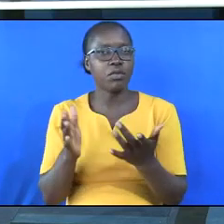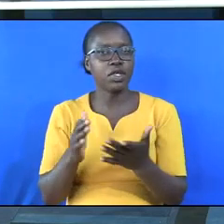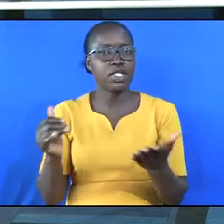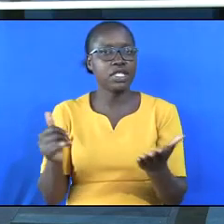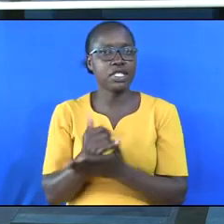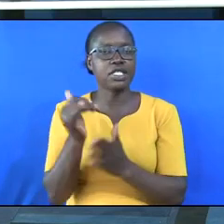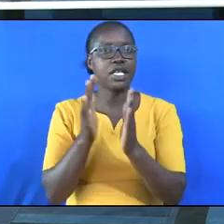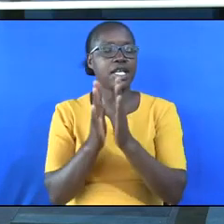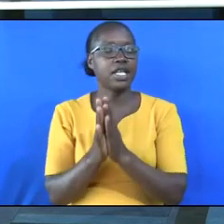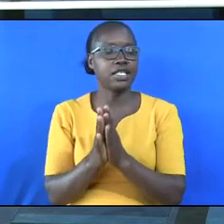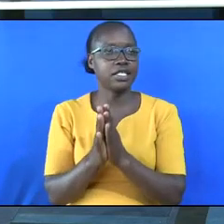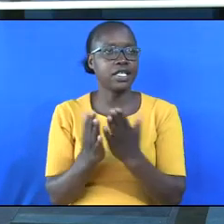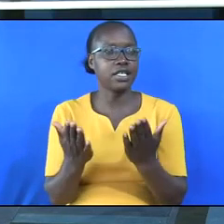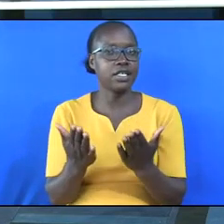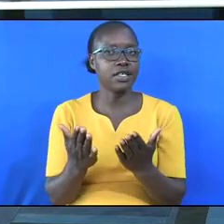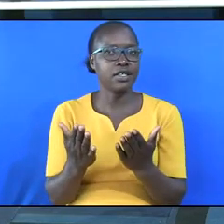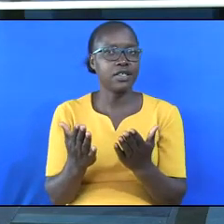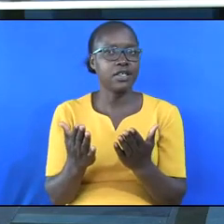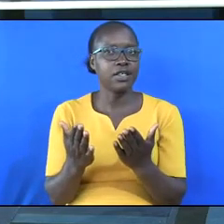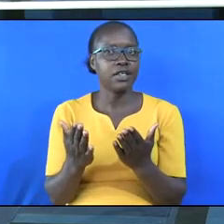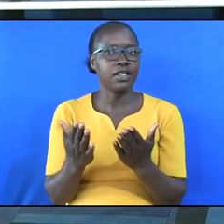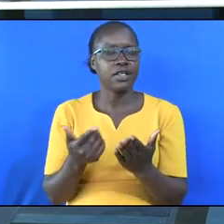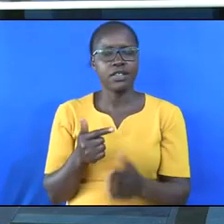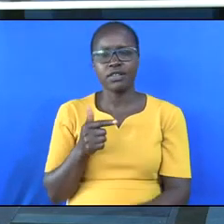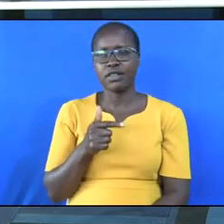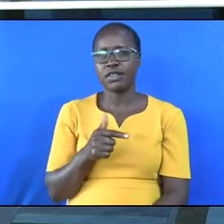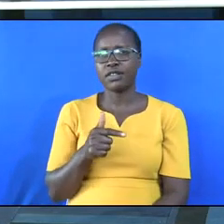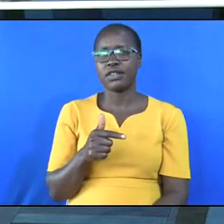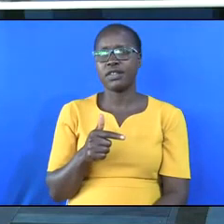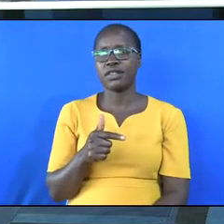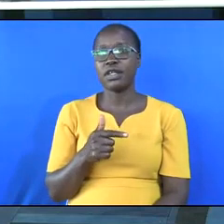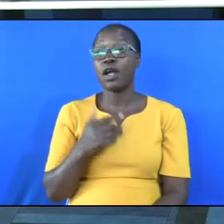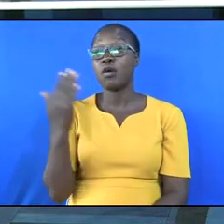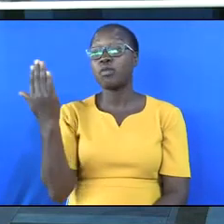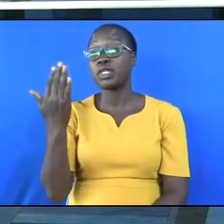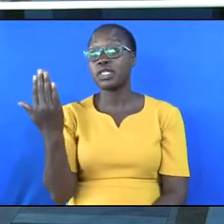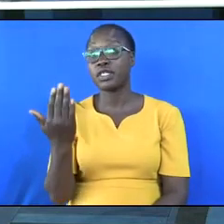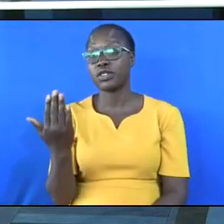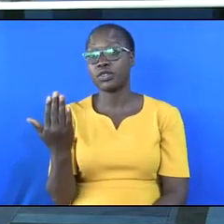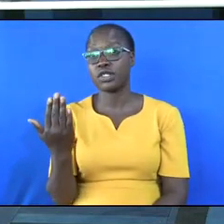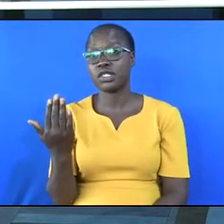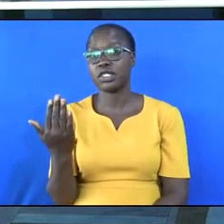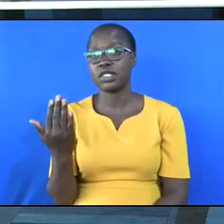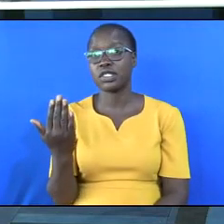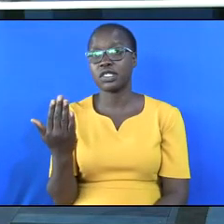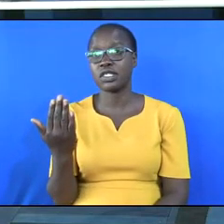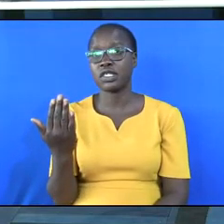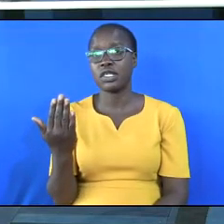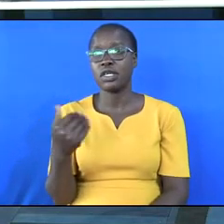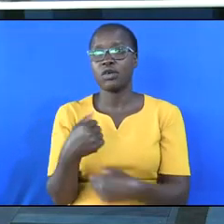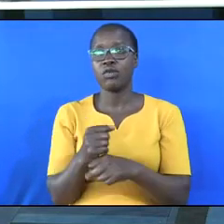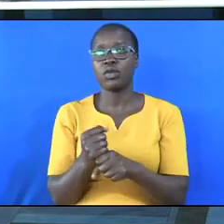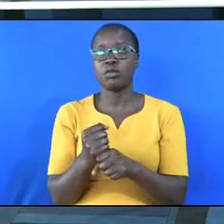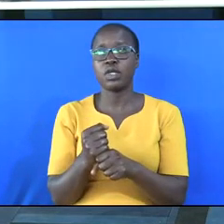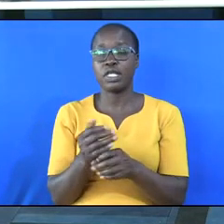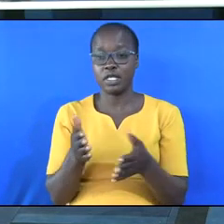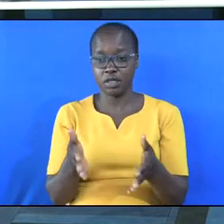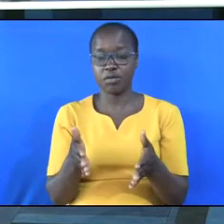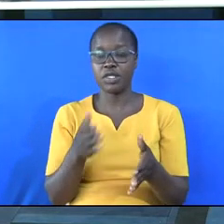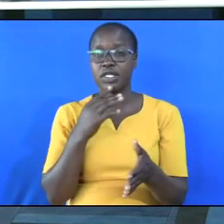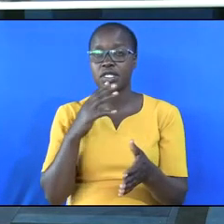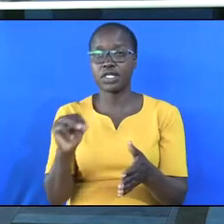You know, like prescriptions, this presentation could have been made in your presence,